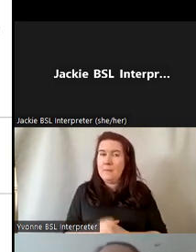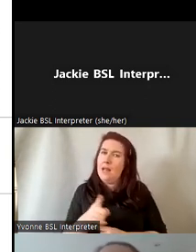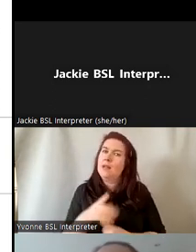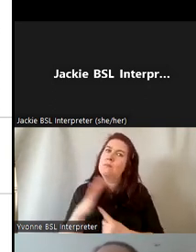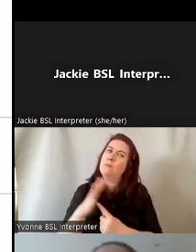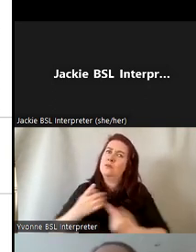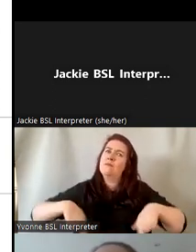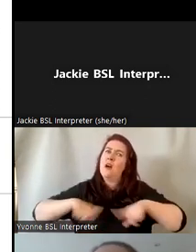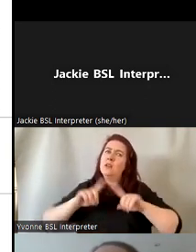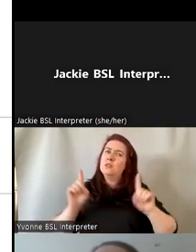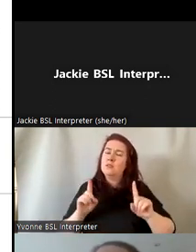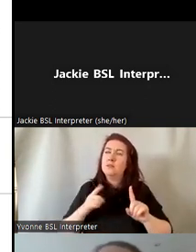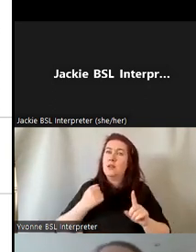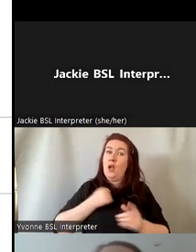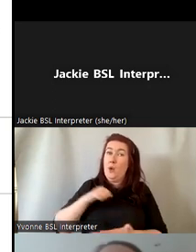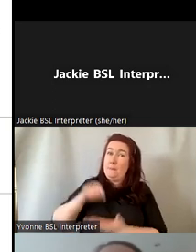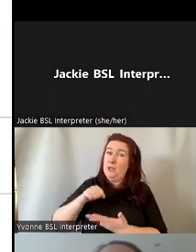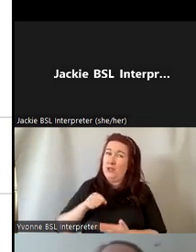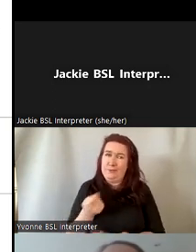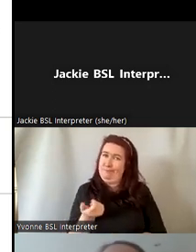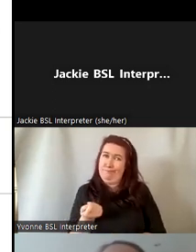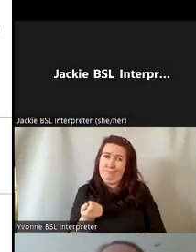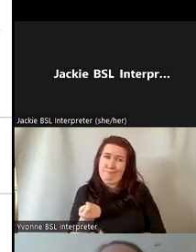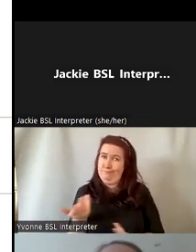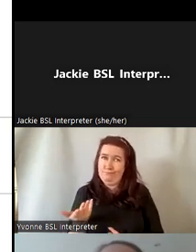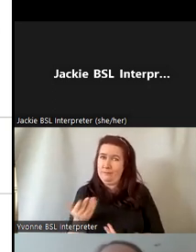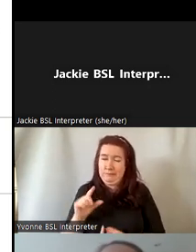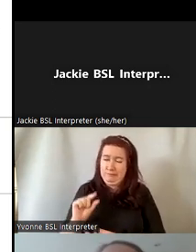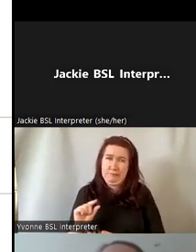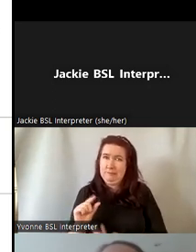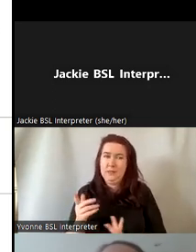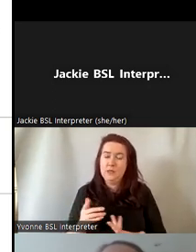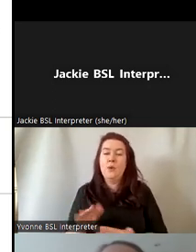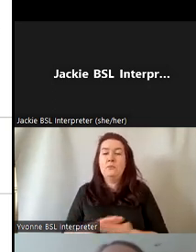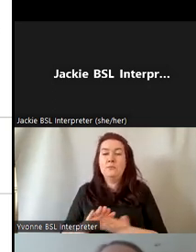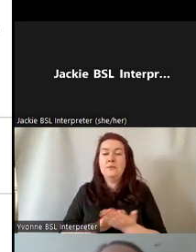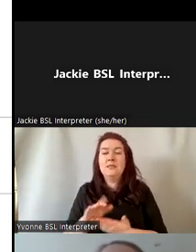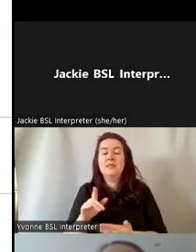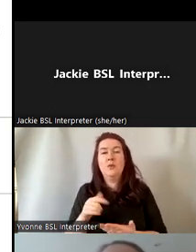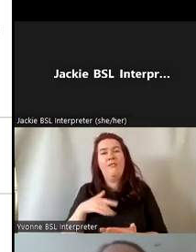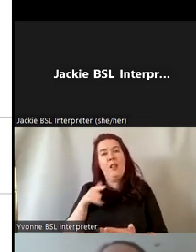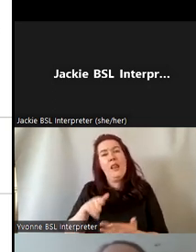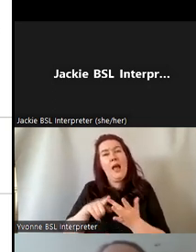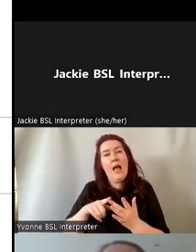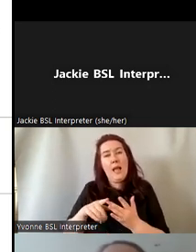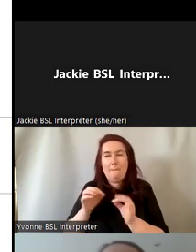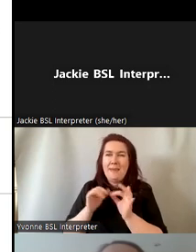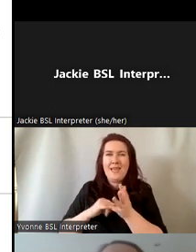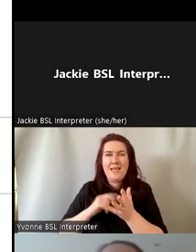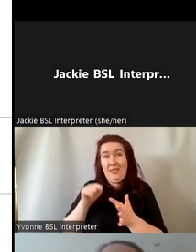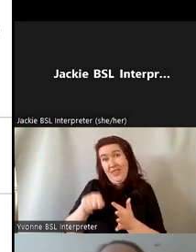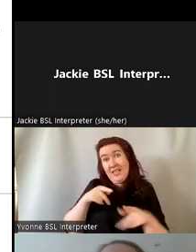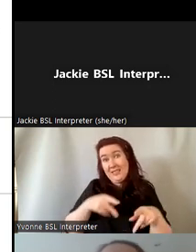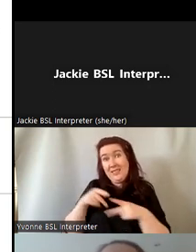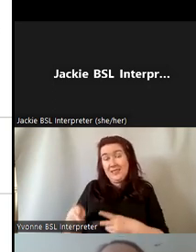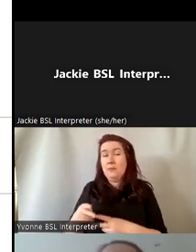um our budgets are not large so one of the things that attracted us to ibase and to this system was that we were able to pay